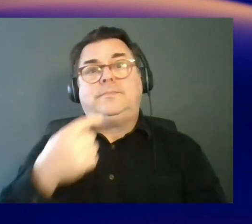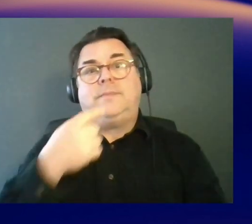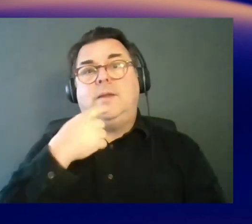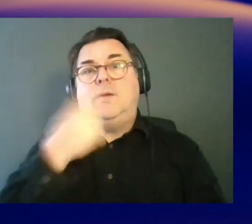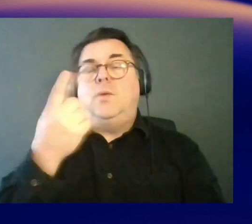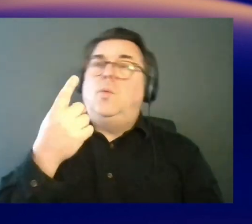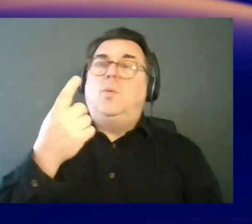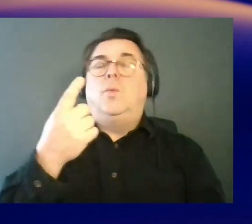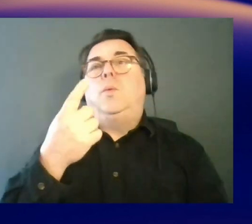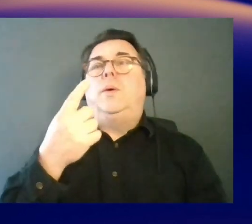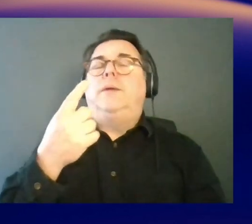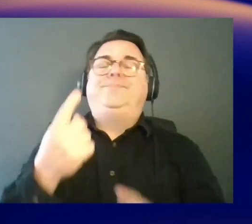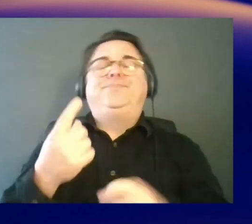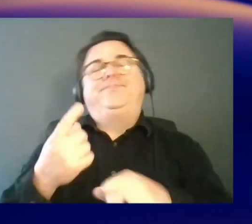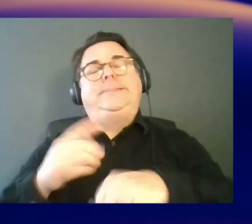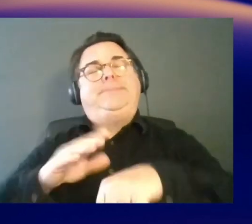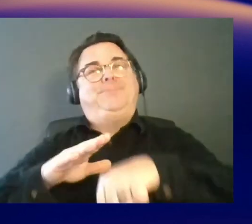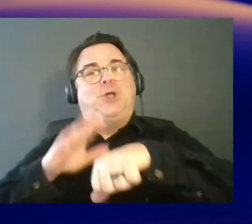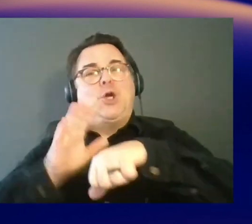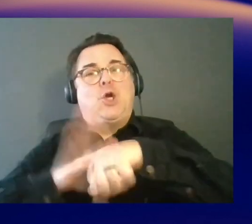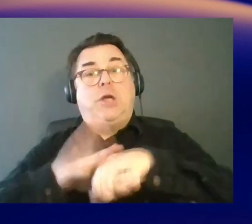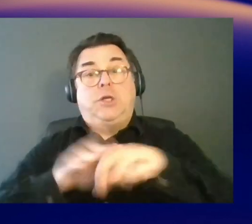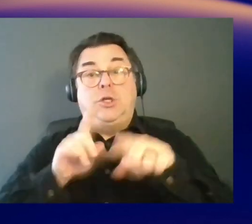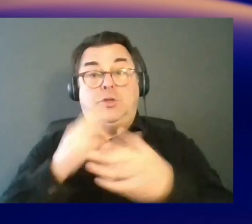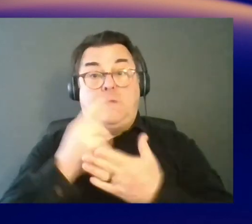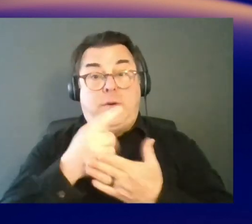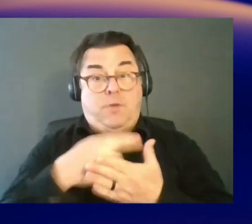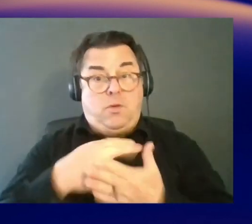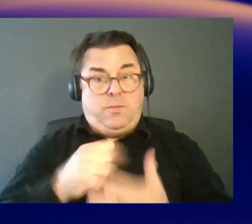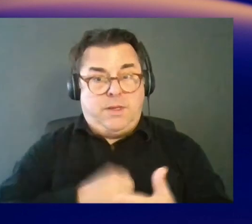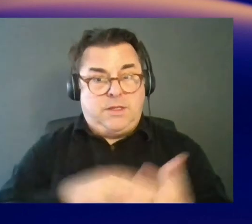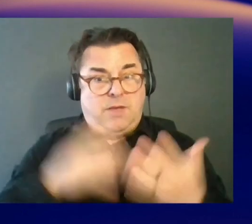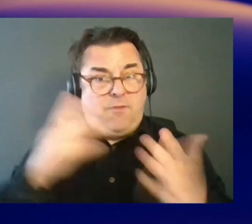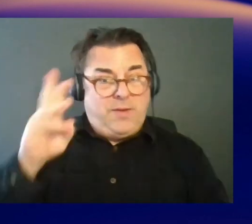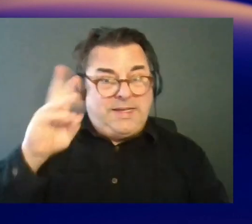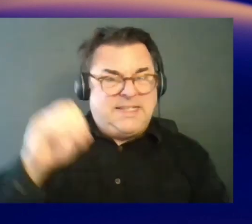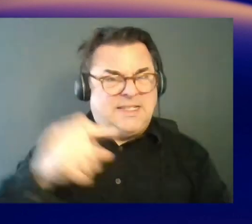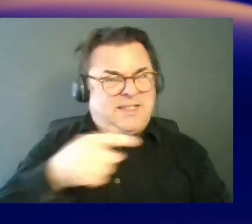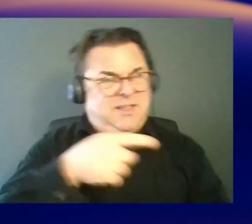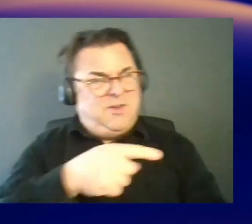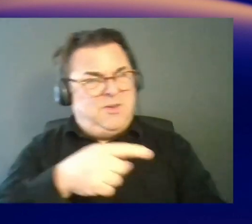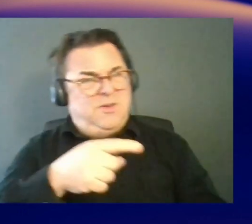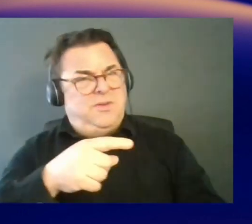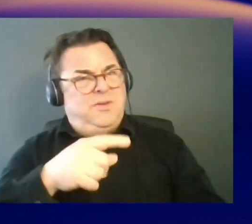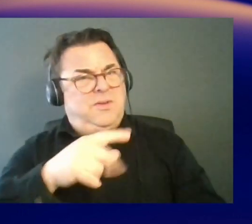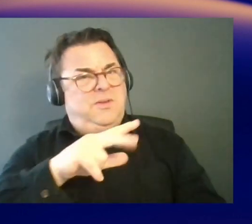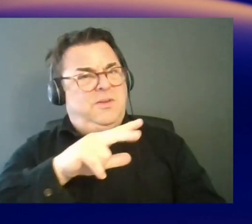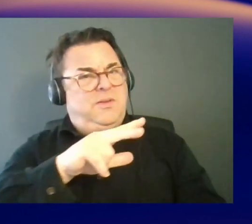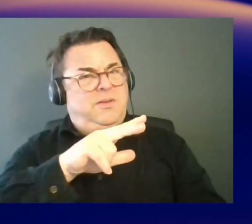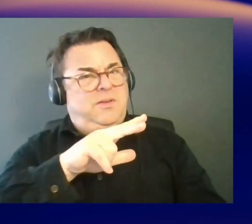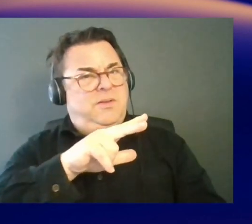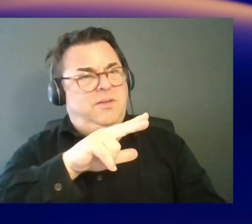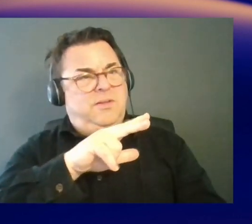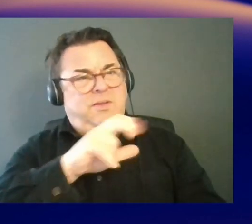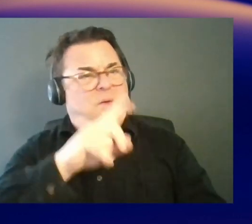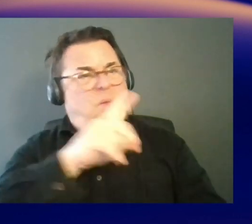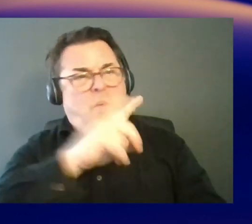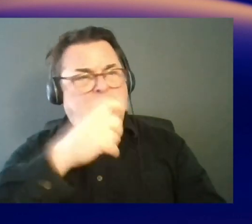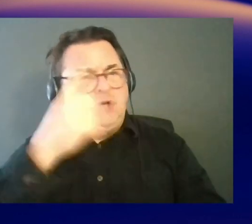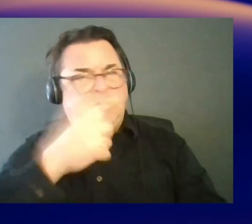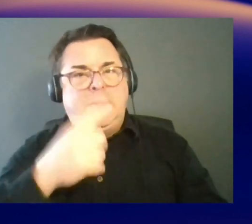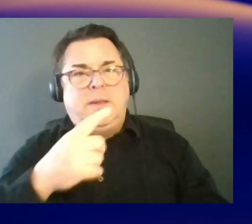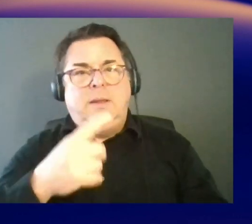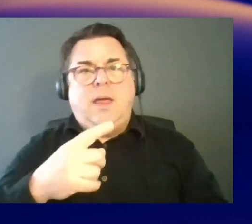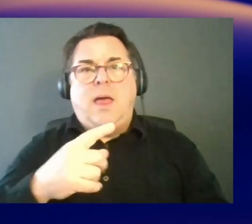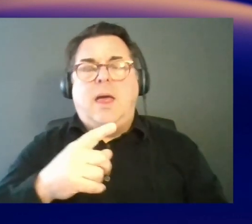caution, but as you're going through the review, I've done over 60 of them. You've done 70 more. I've never done a